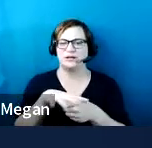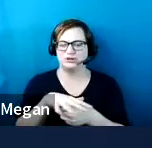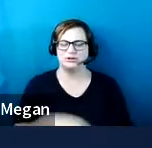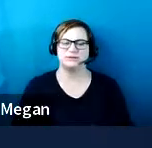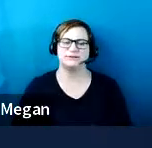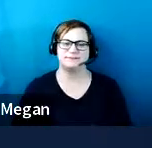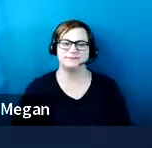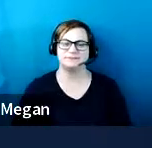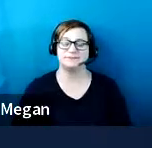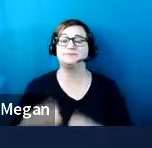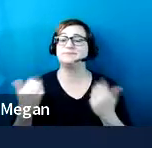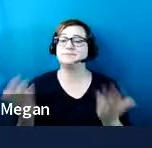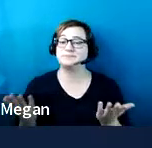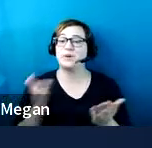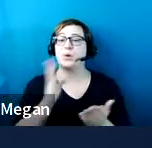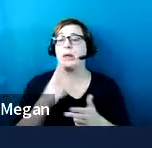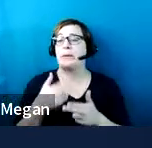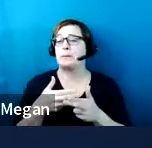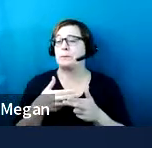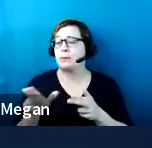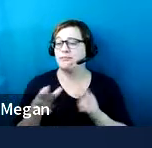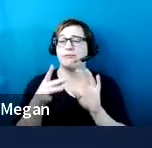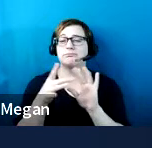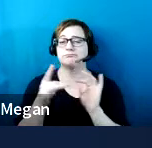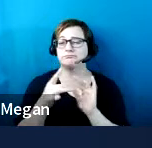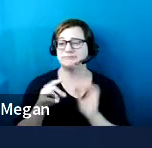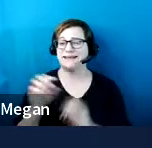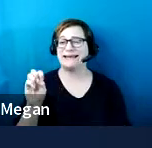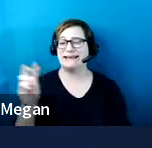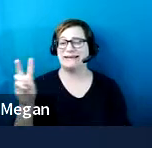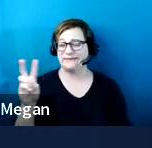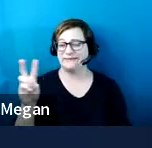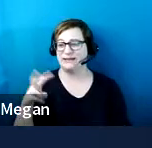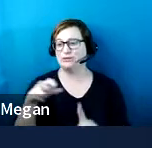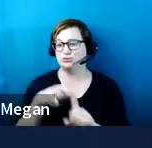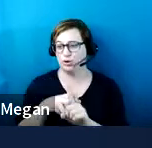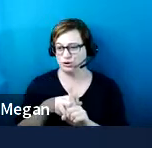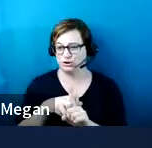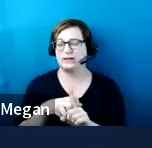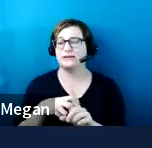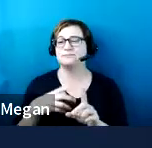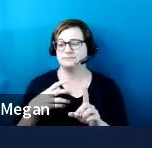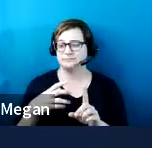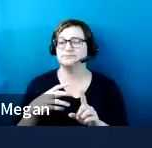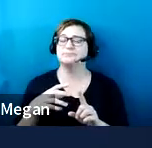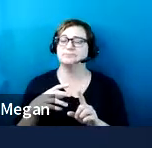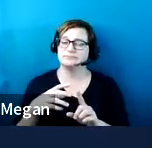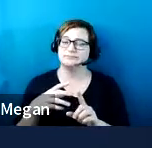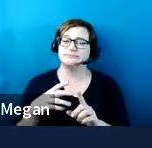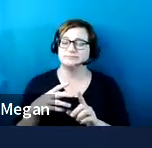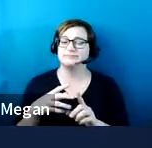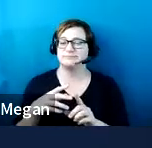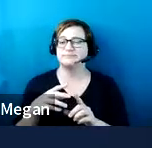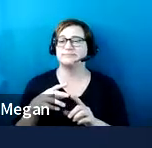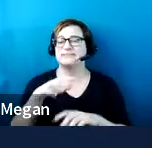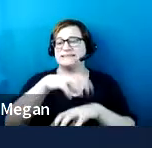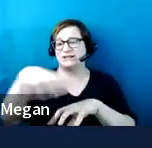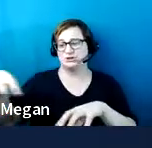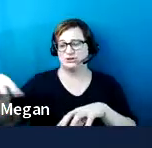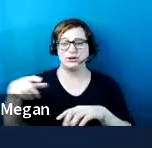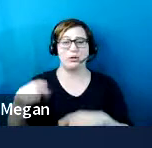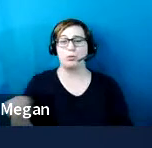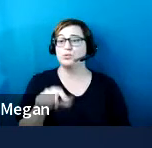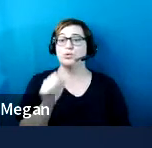So we are briefly going to touch on EV charging stations. EV charging stations are not